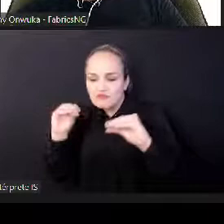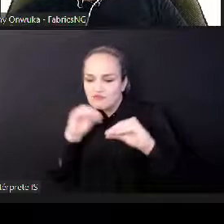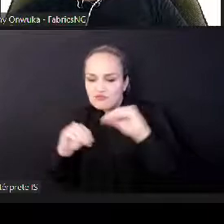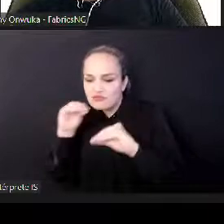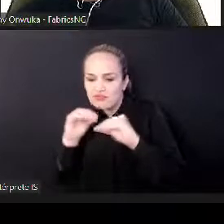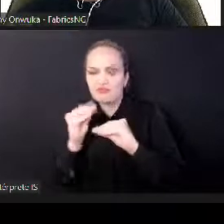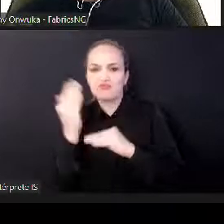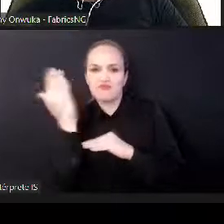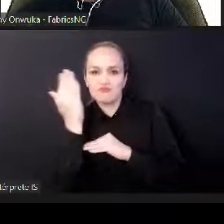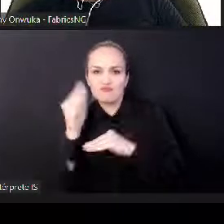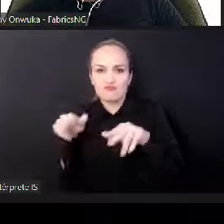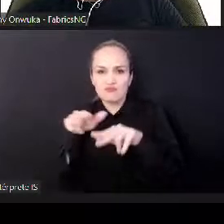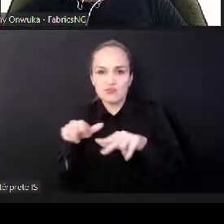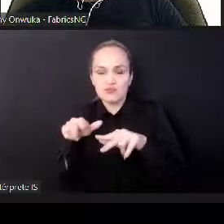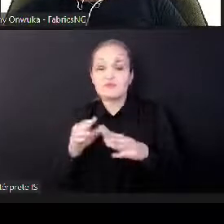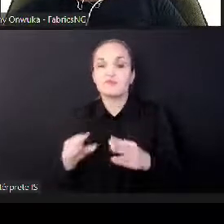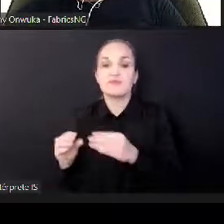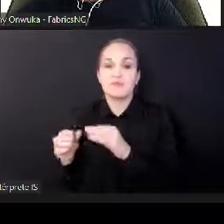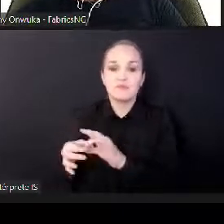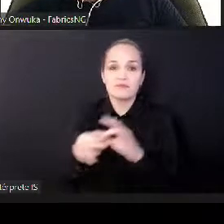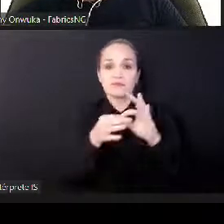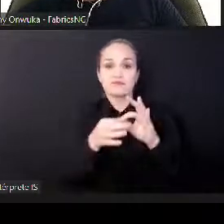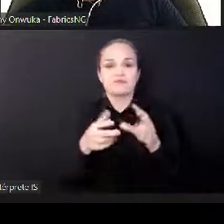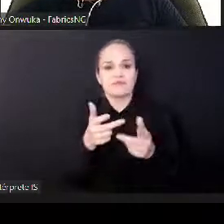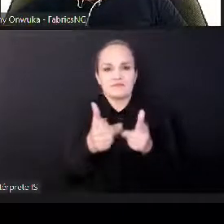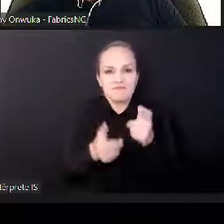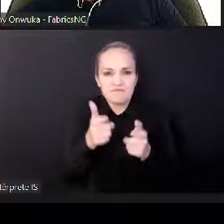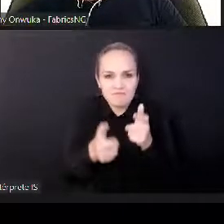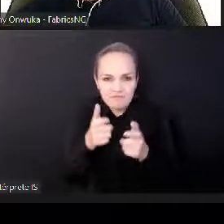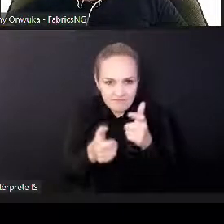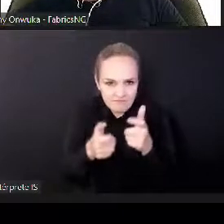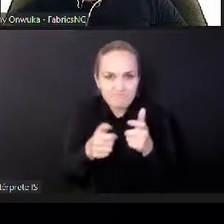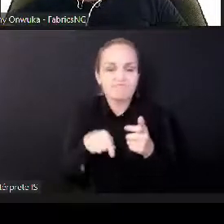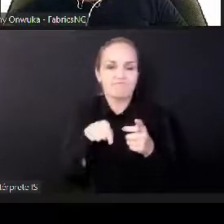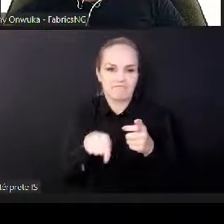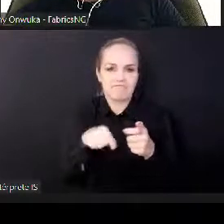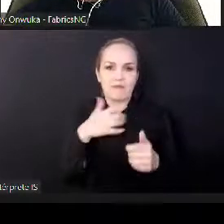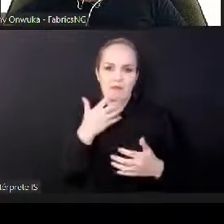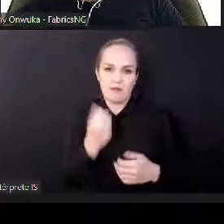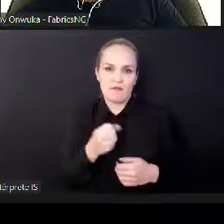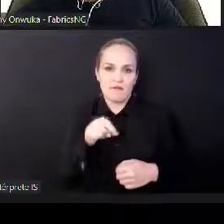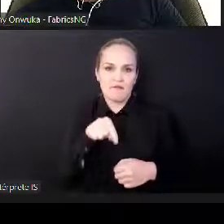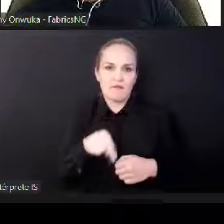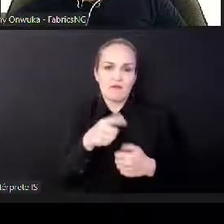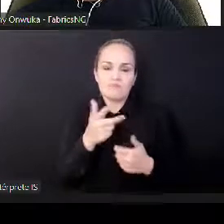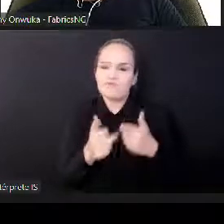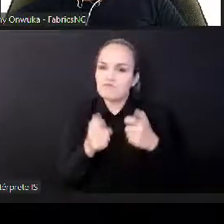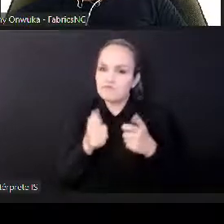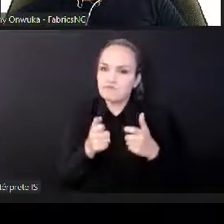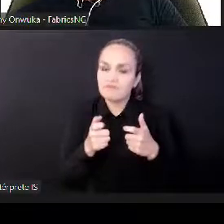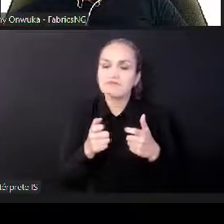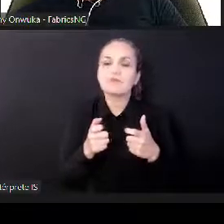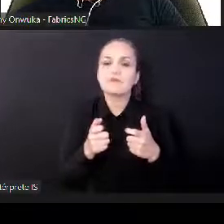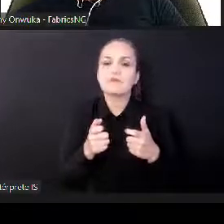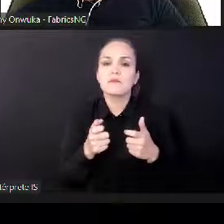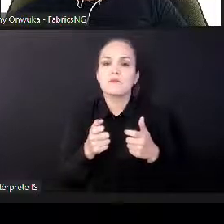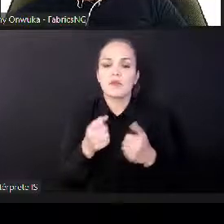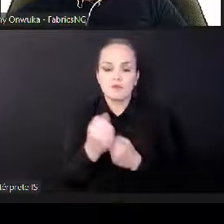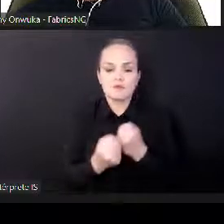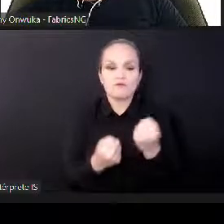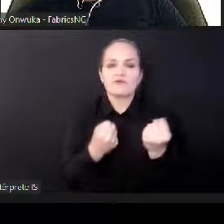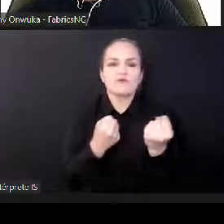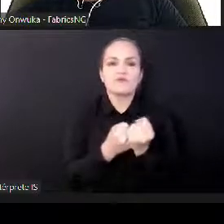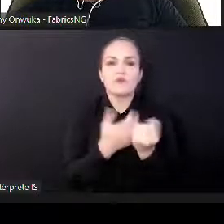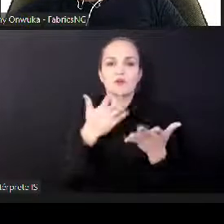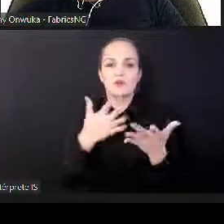helped businesses that make products that are not digital to adopt digital technologies in their inventory management, in